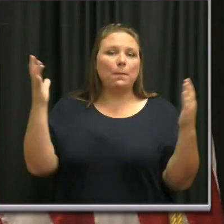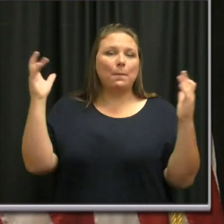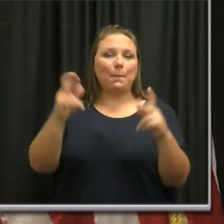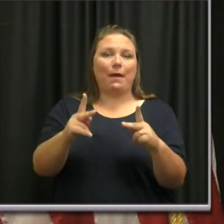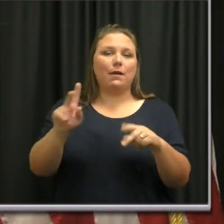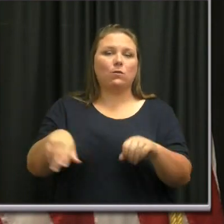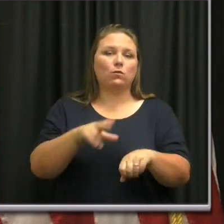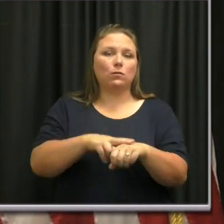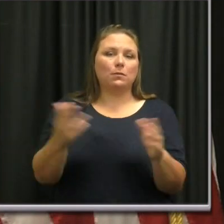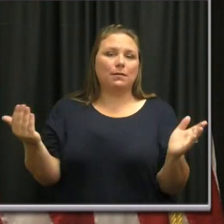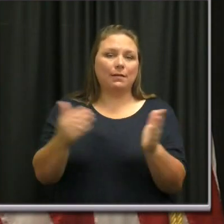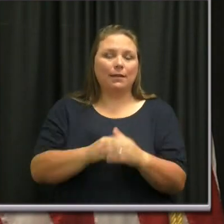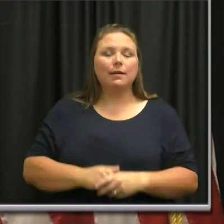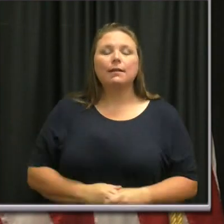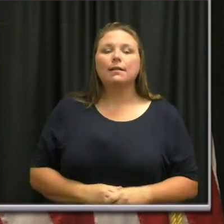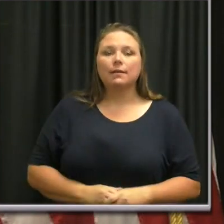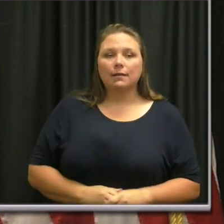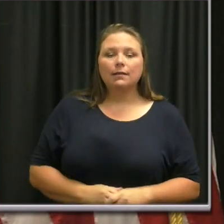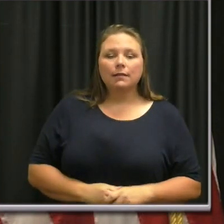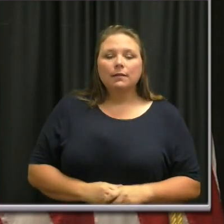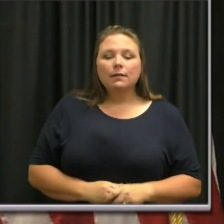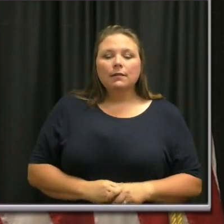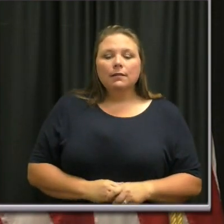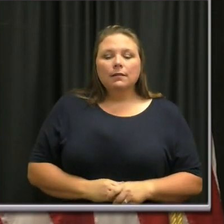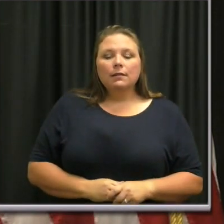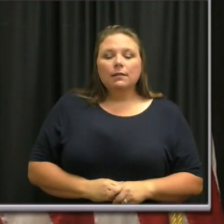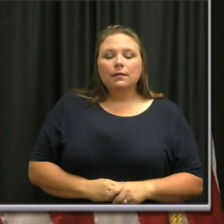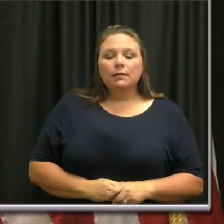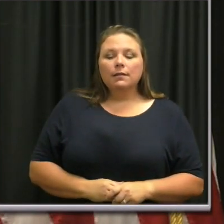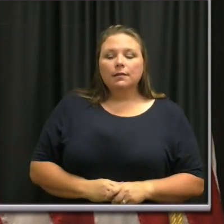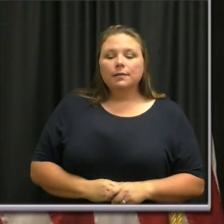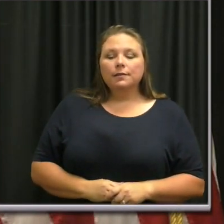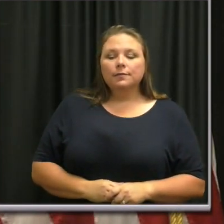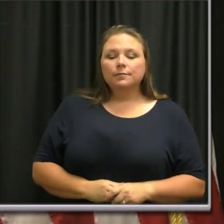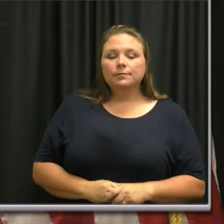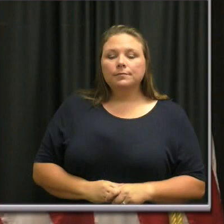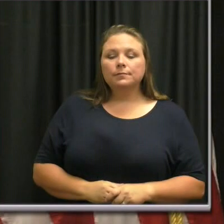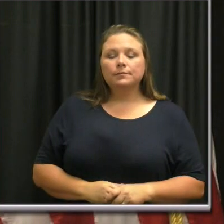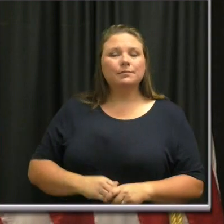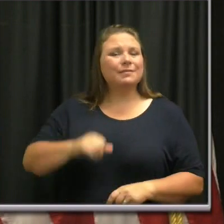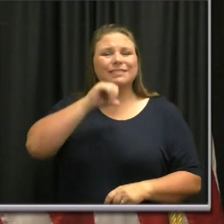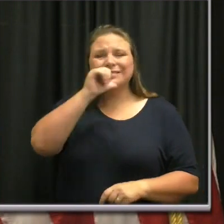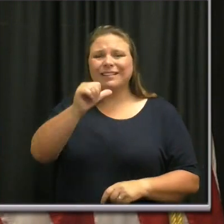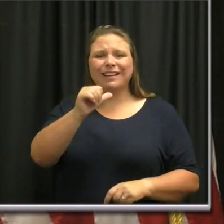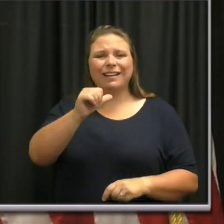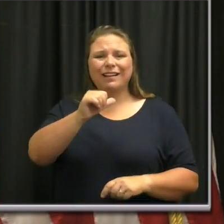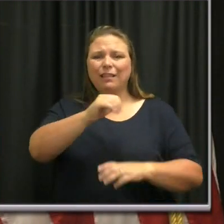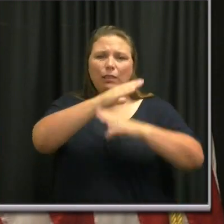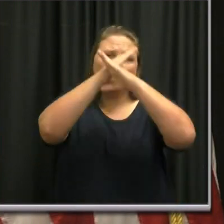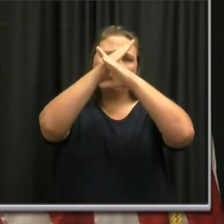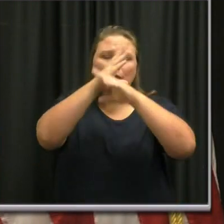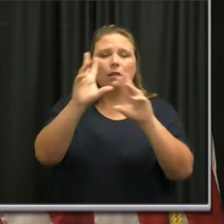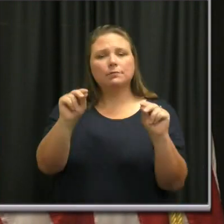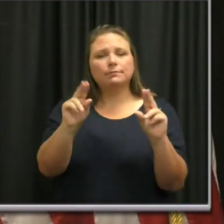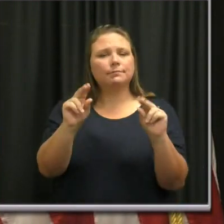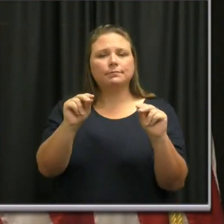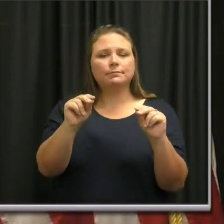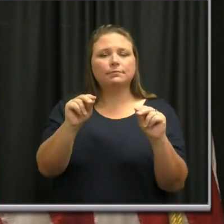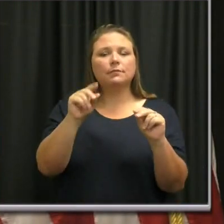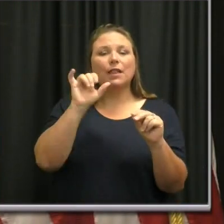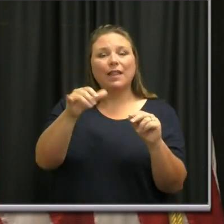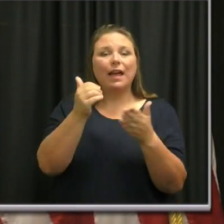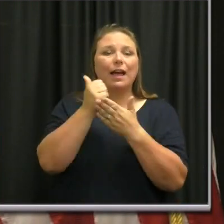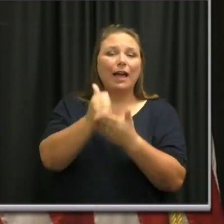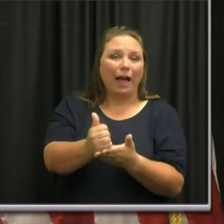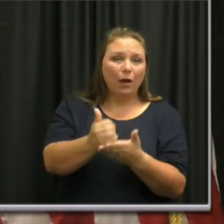reopening the economy. It is, um, it is not an obstacle to reopening the account of the economy. It is